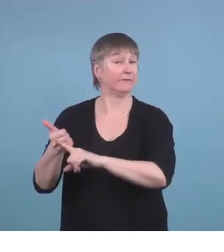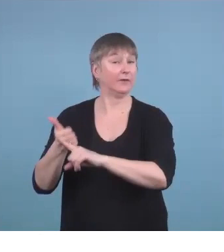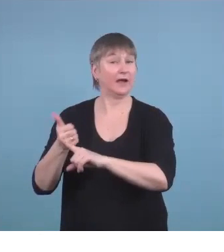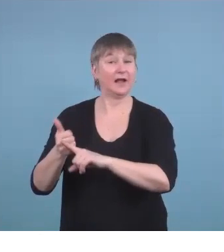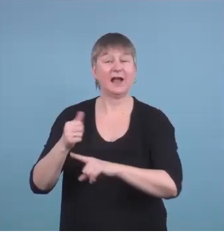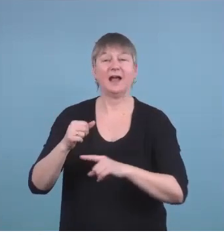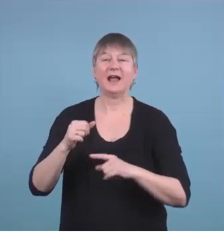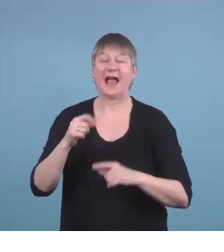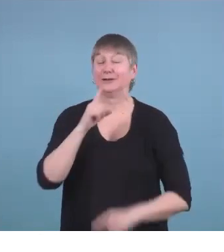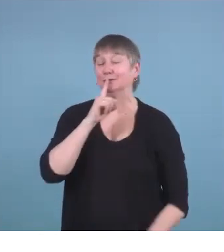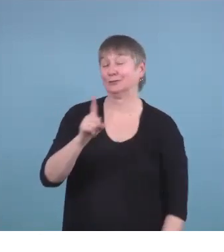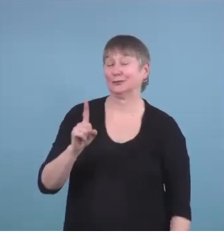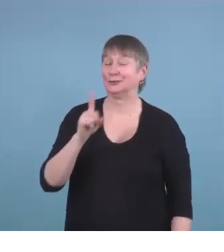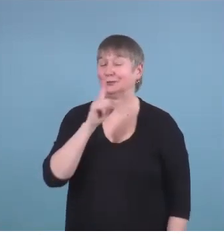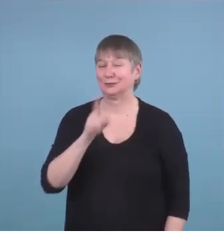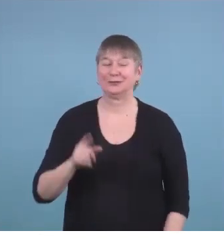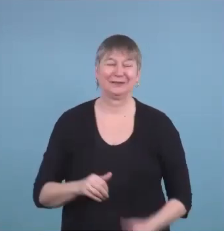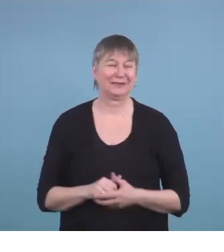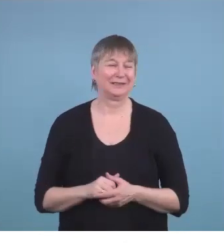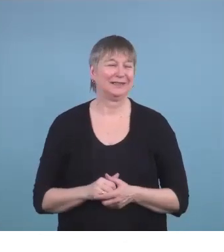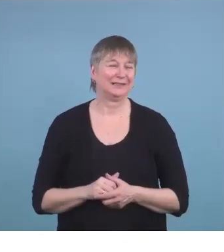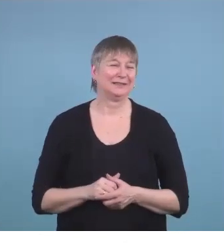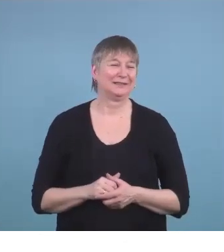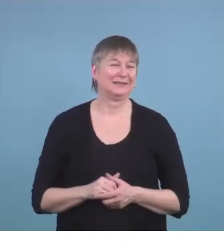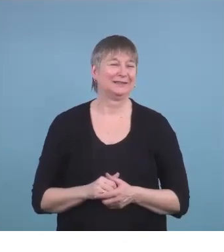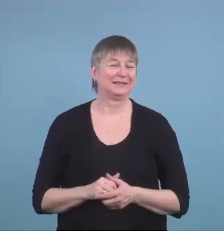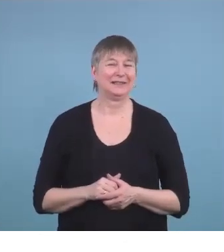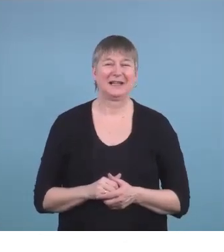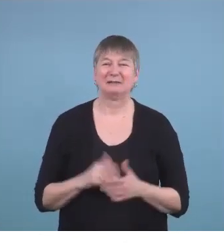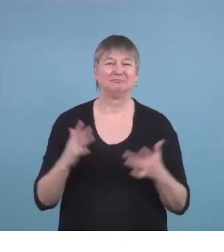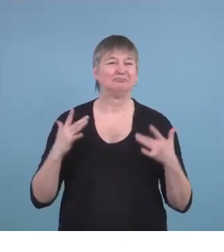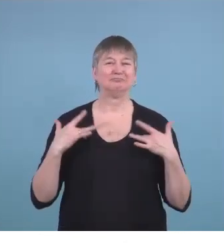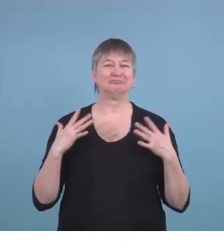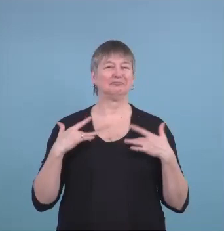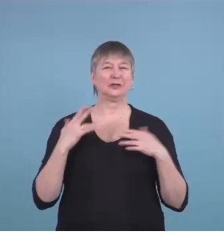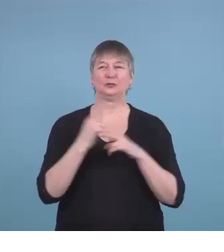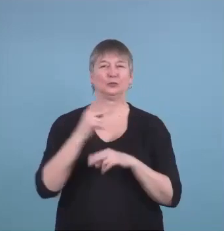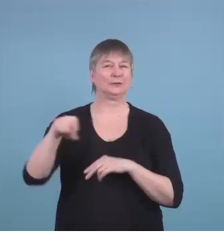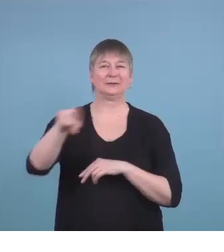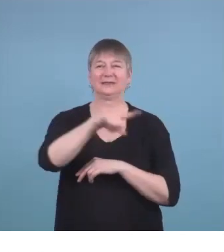was. So he didn't use anything but